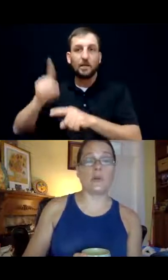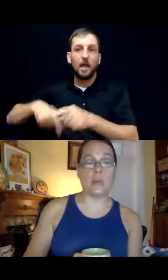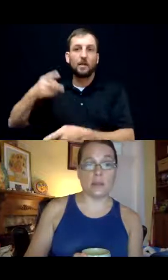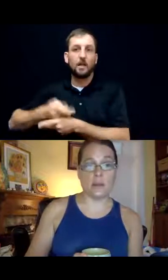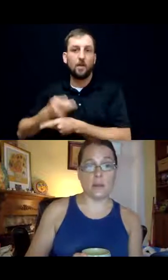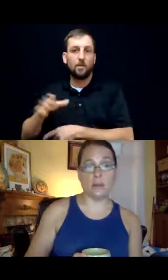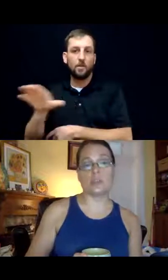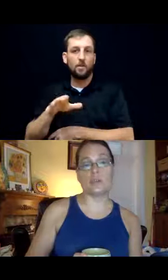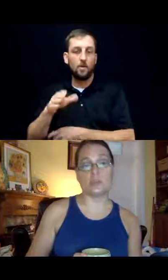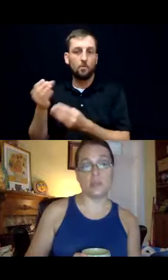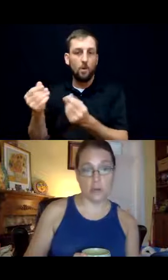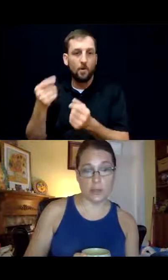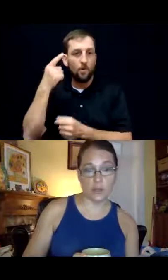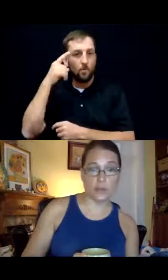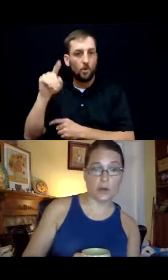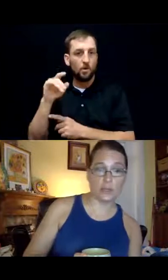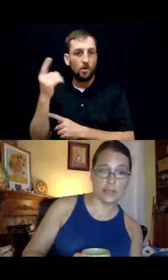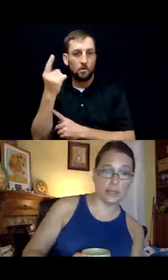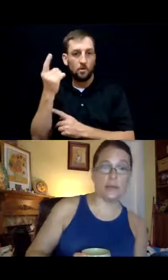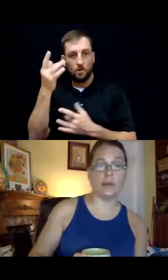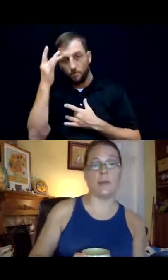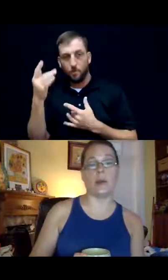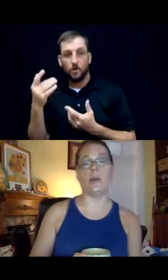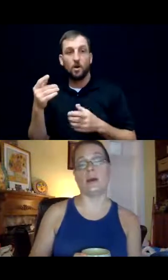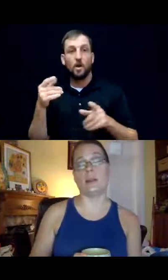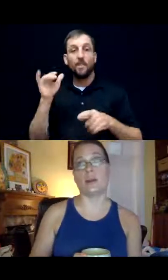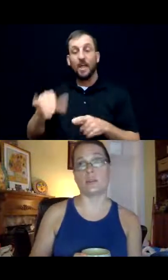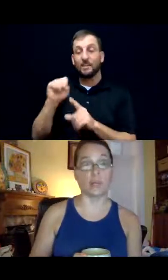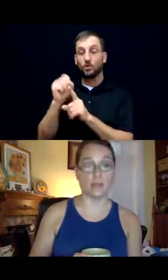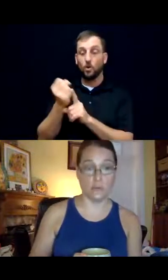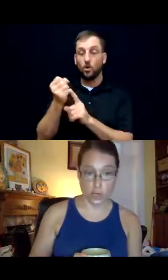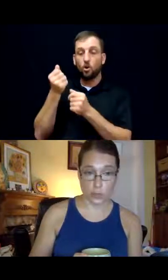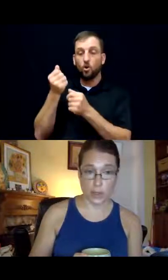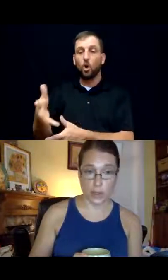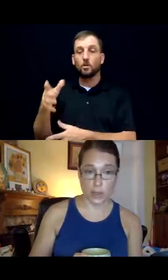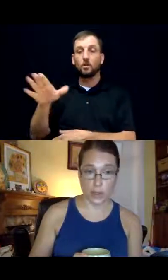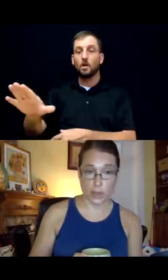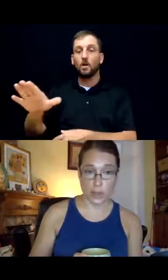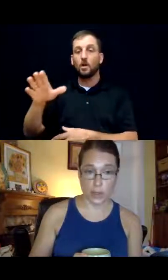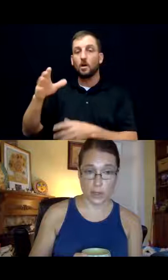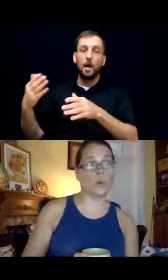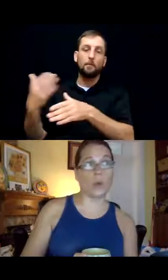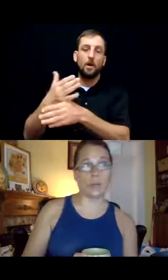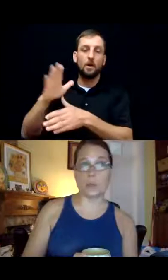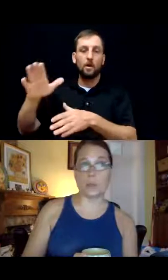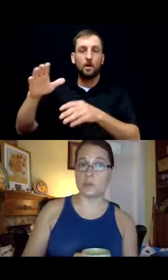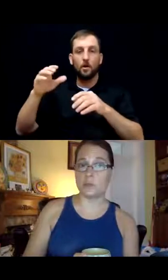infirmity, the condition must be serious enough to cause significant impairment on the exercise of judgment. Um, chronic substance abuse